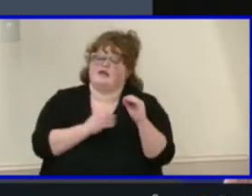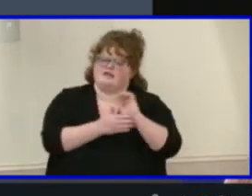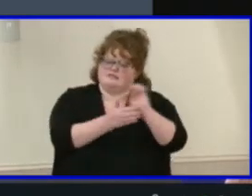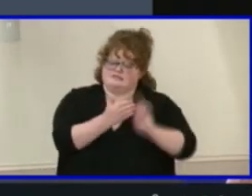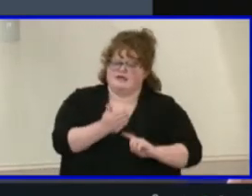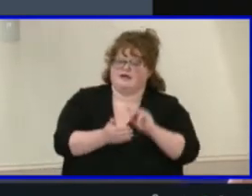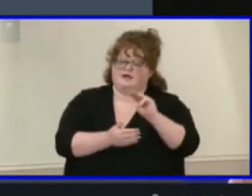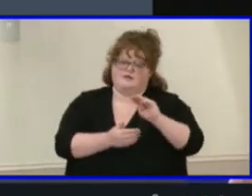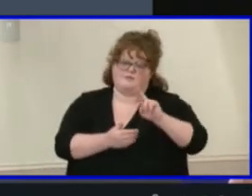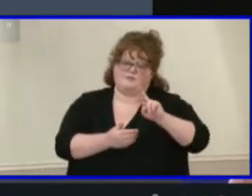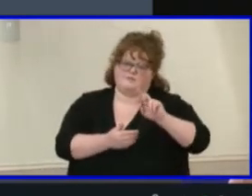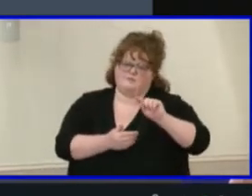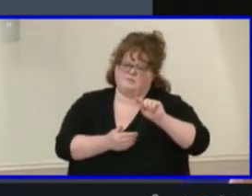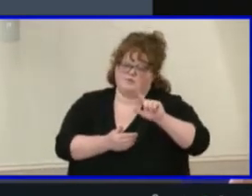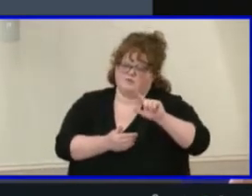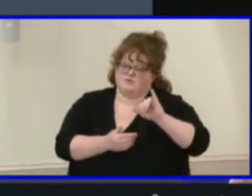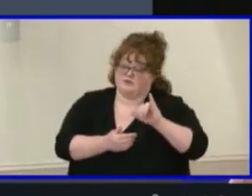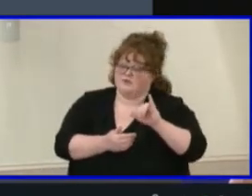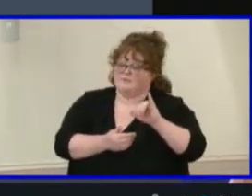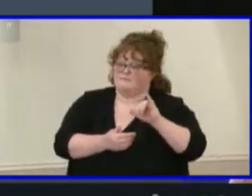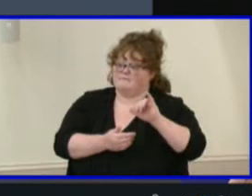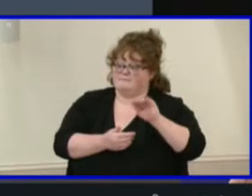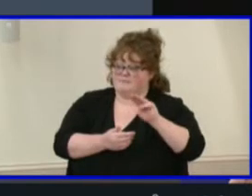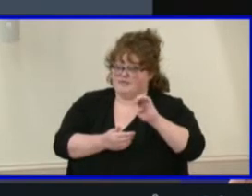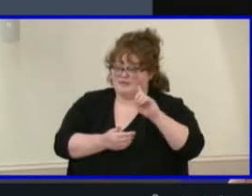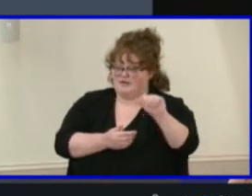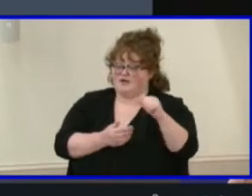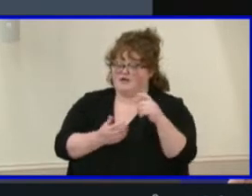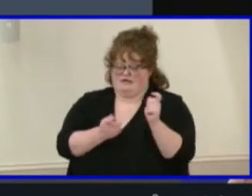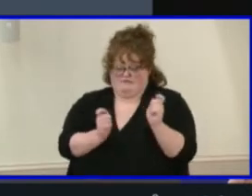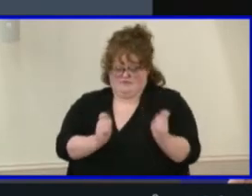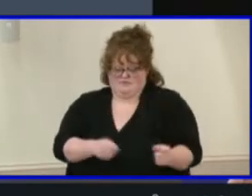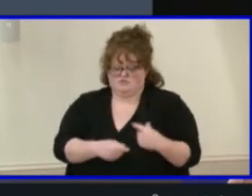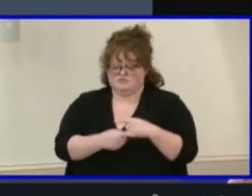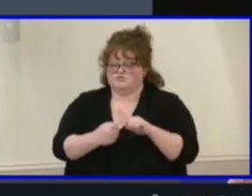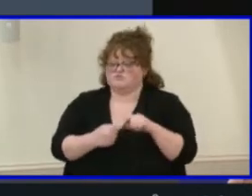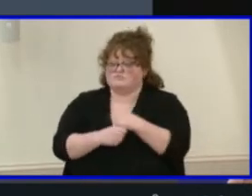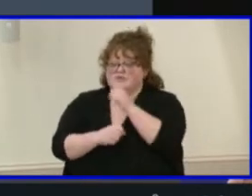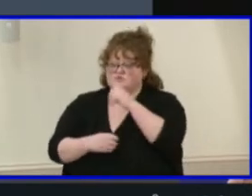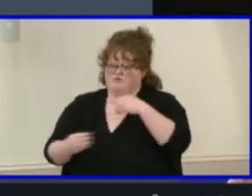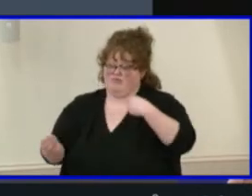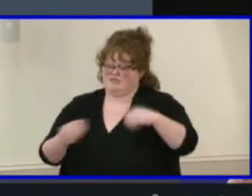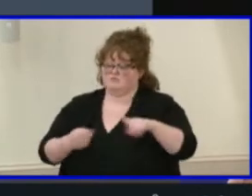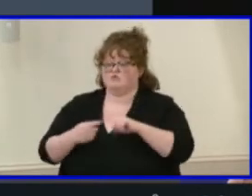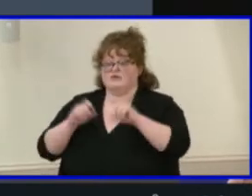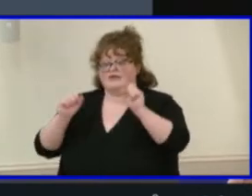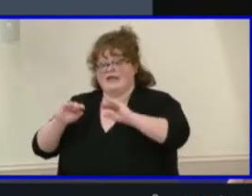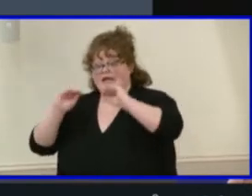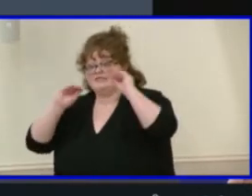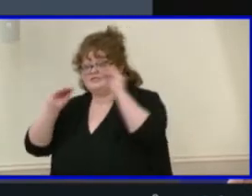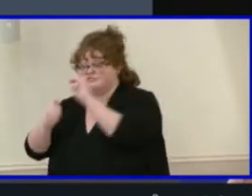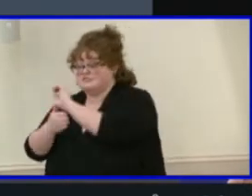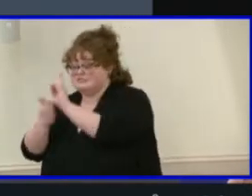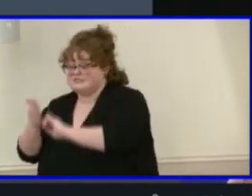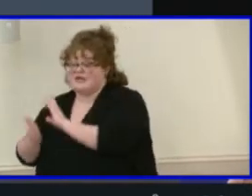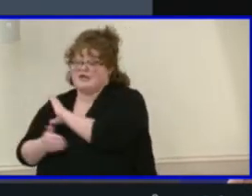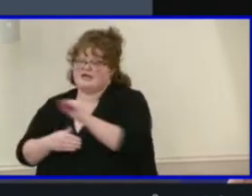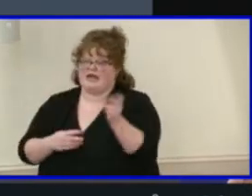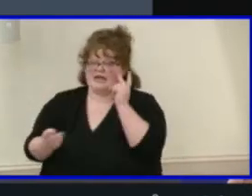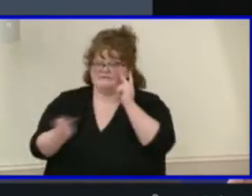6, were included to provide flexibility in meeting IB requirements to teach design and visual arts as a subject group.